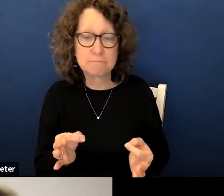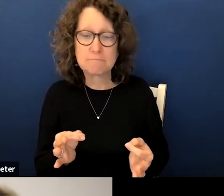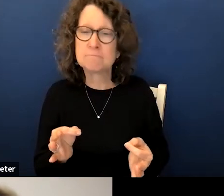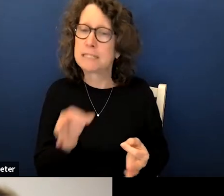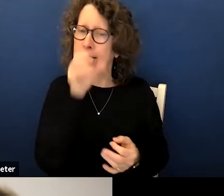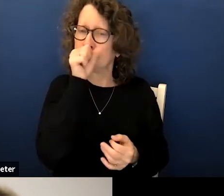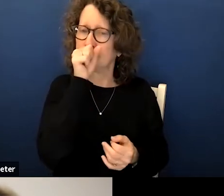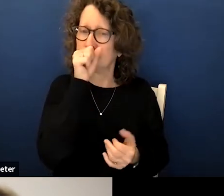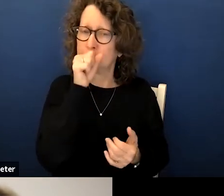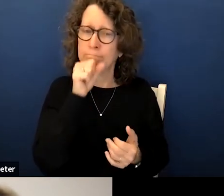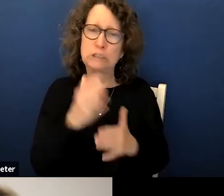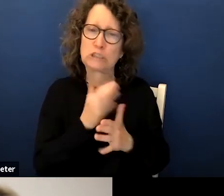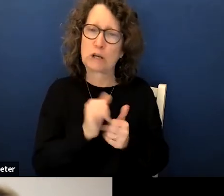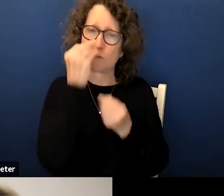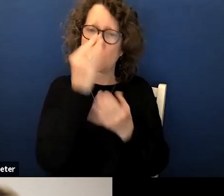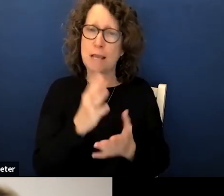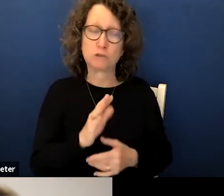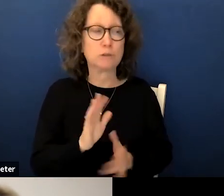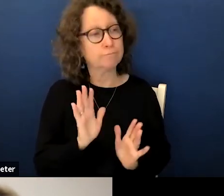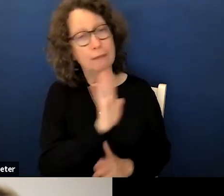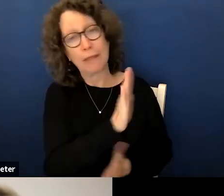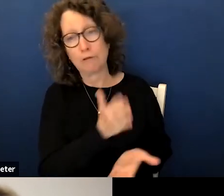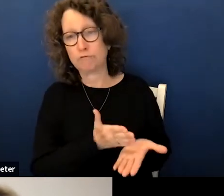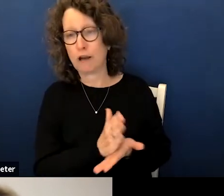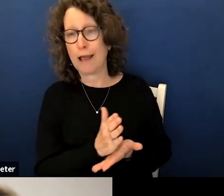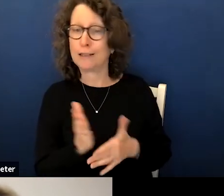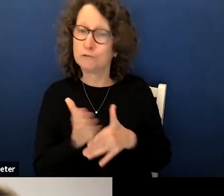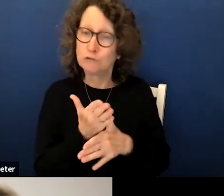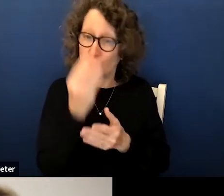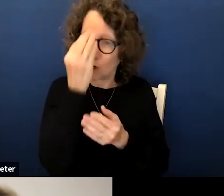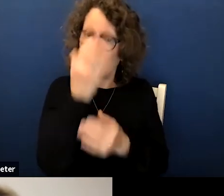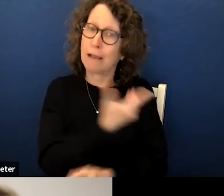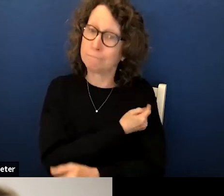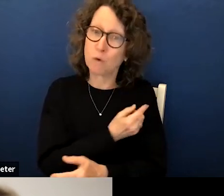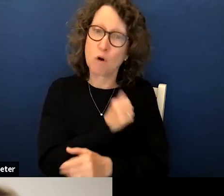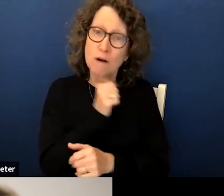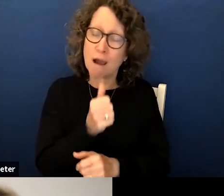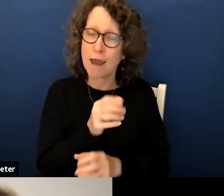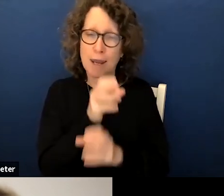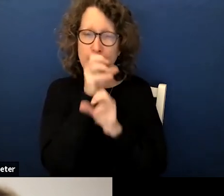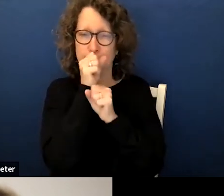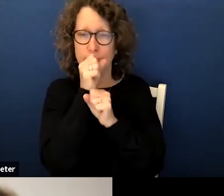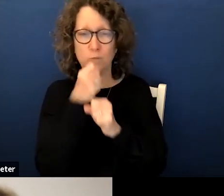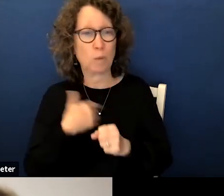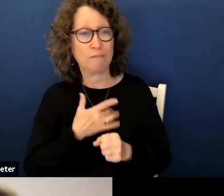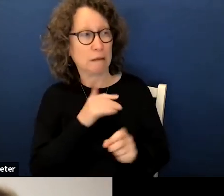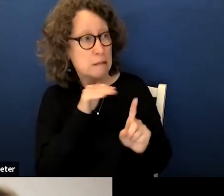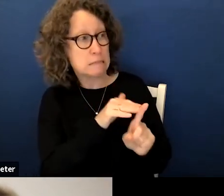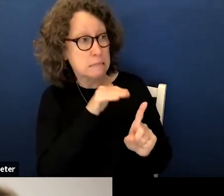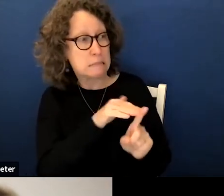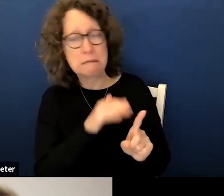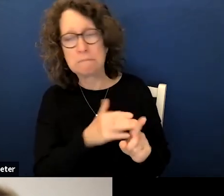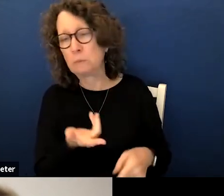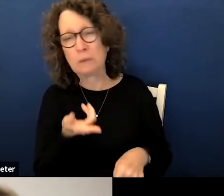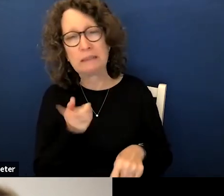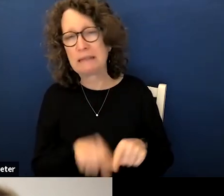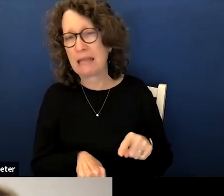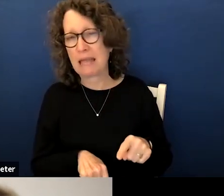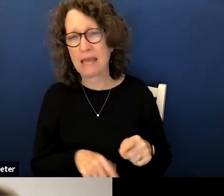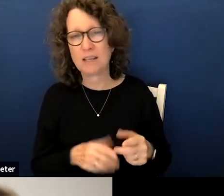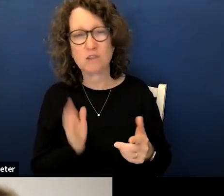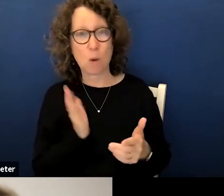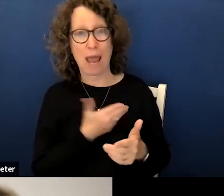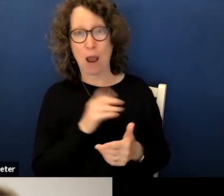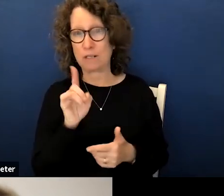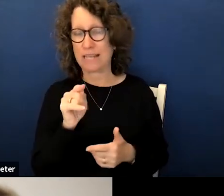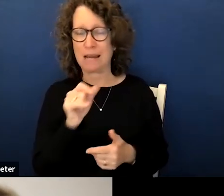information that is their right on whether to give that information or not so we do not feel that we have um fully reliable